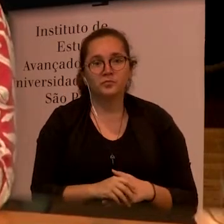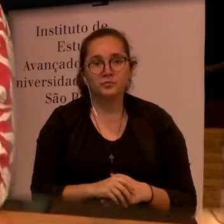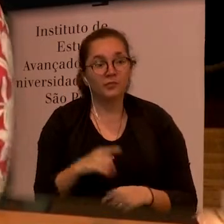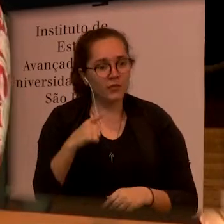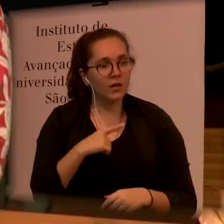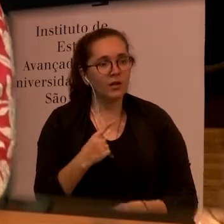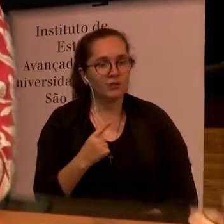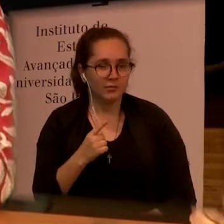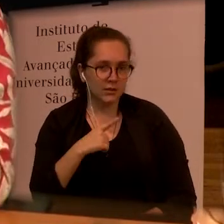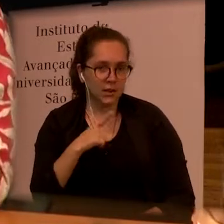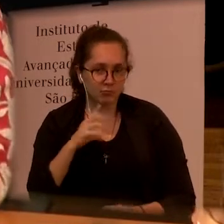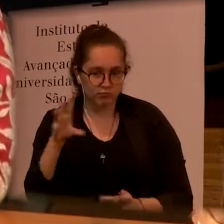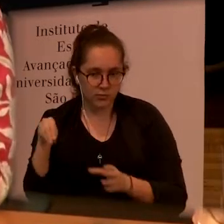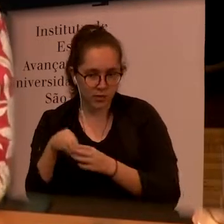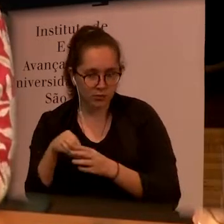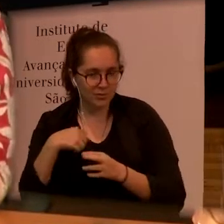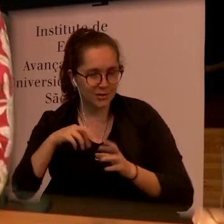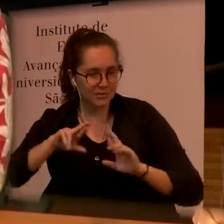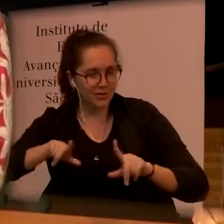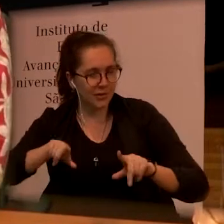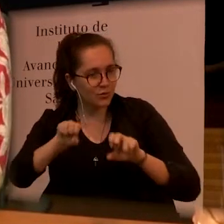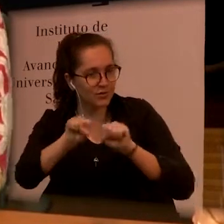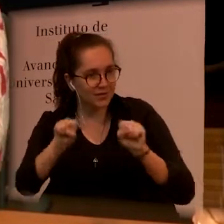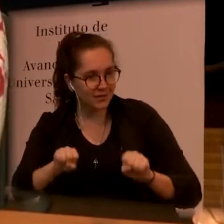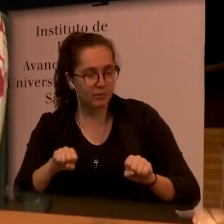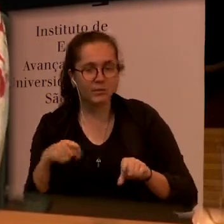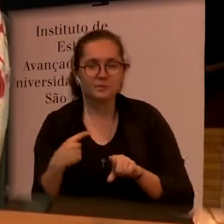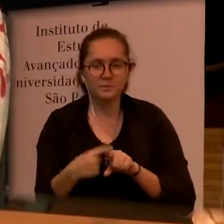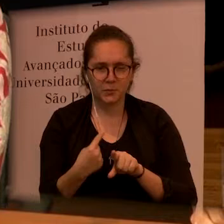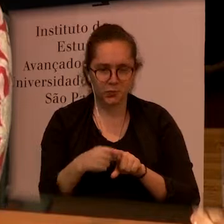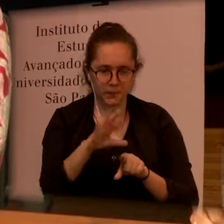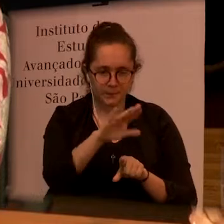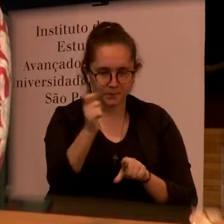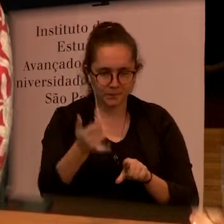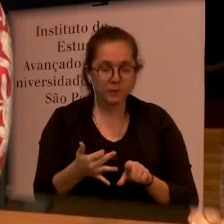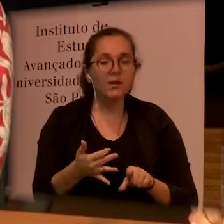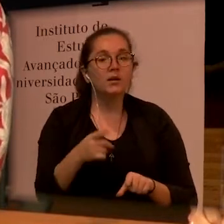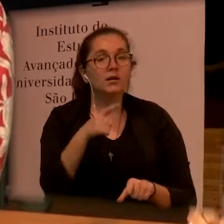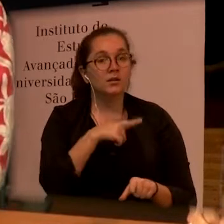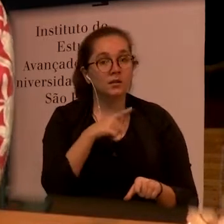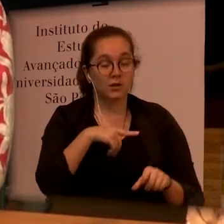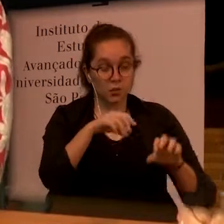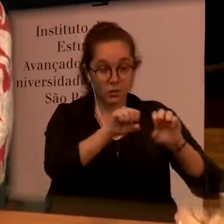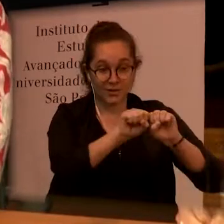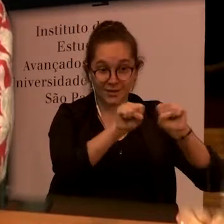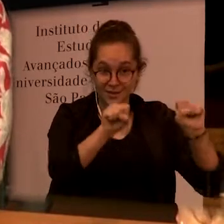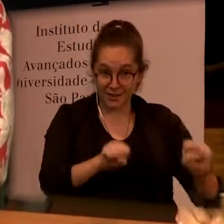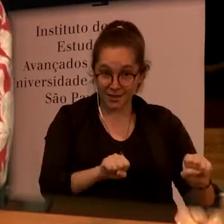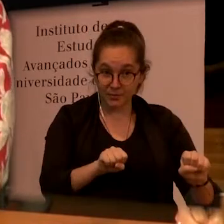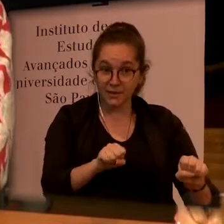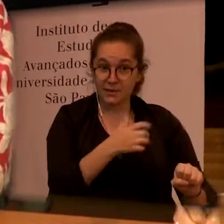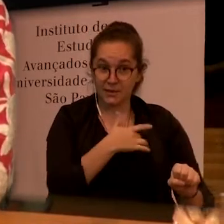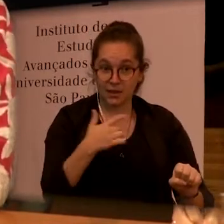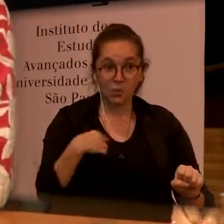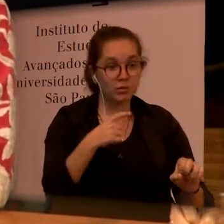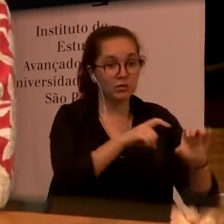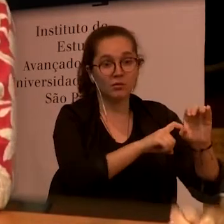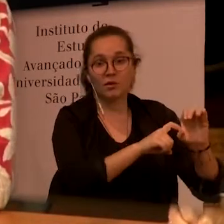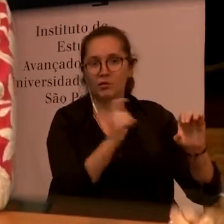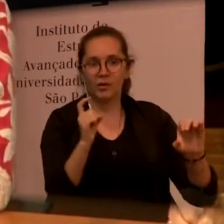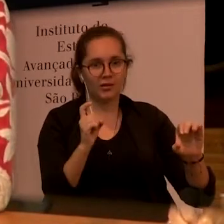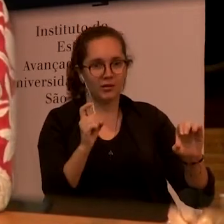you have your own health system which is not so donor dependent and so then it depends on how you can influence the prioritisation